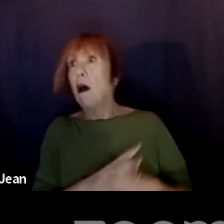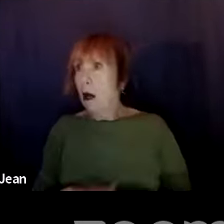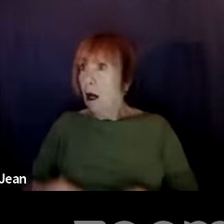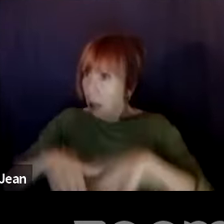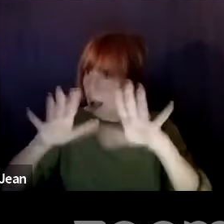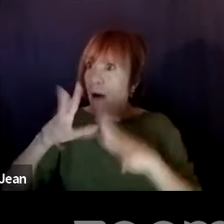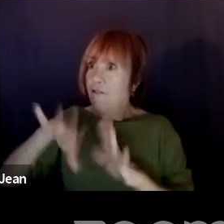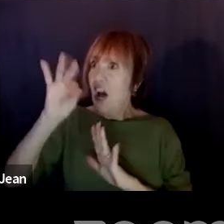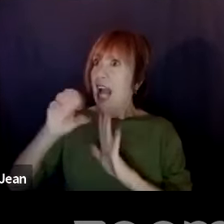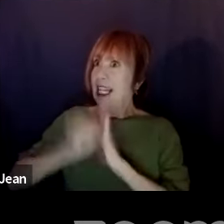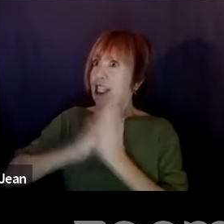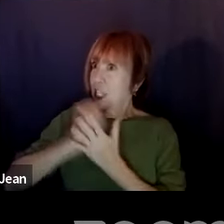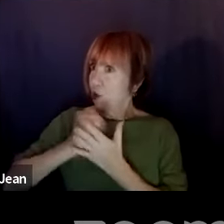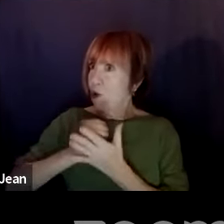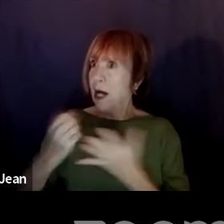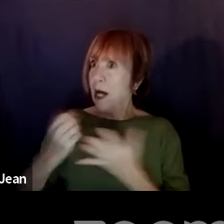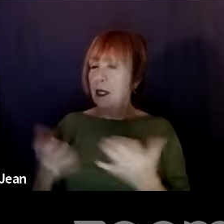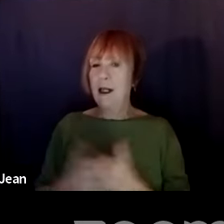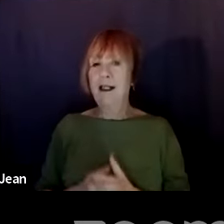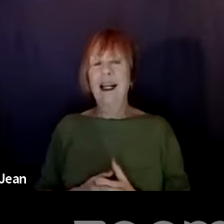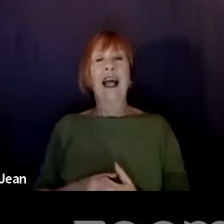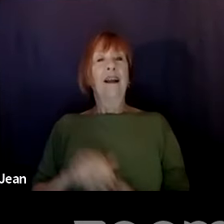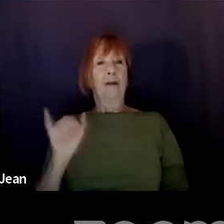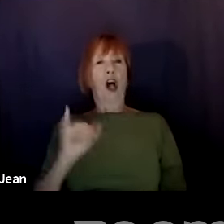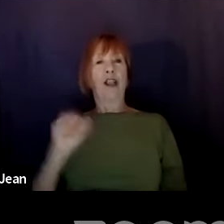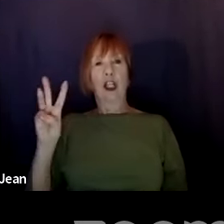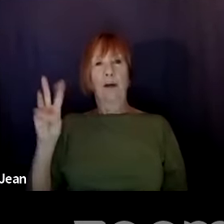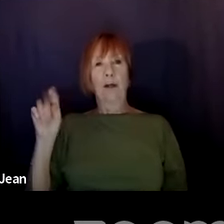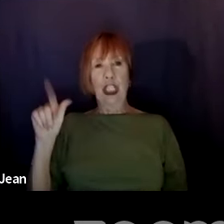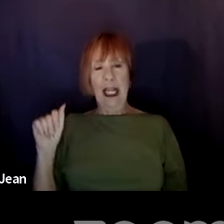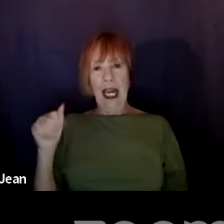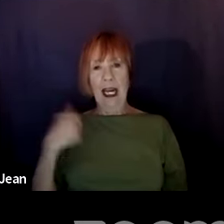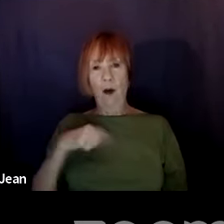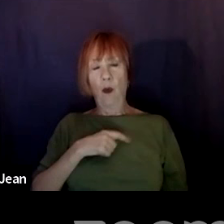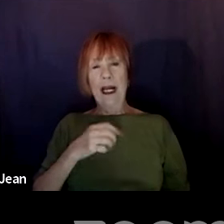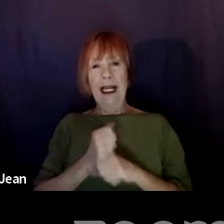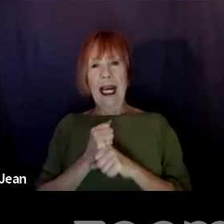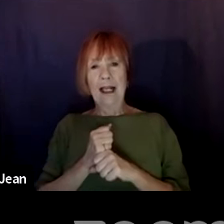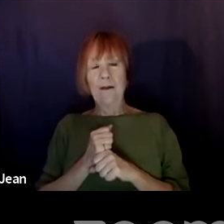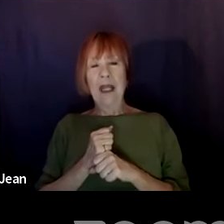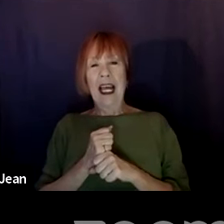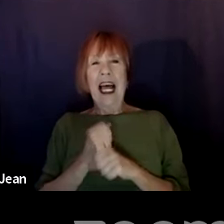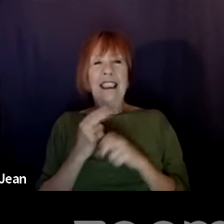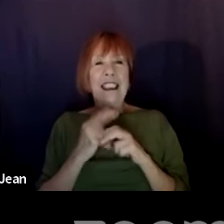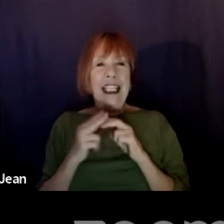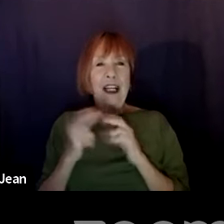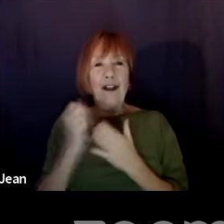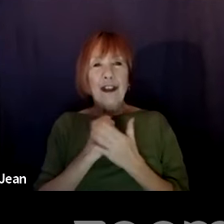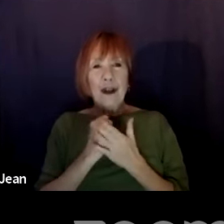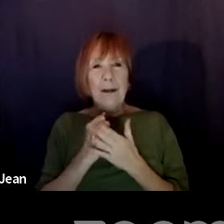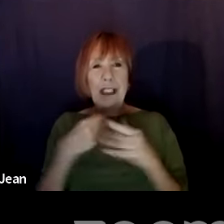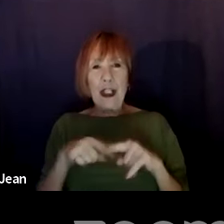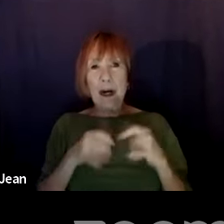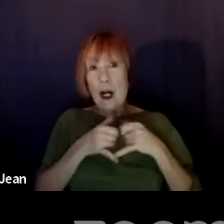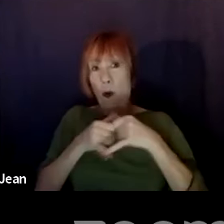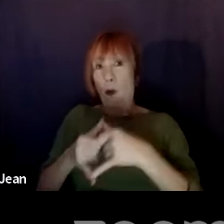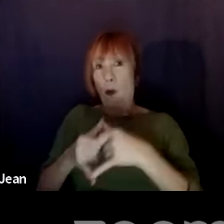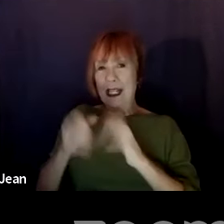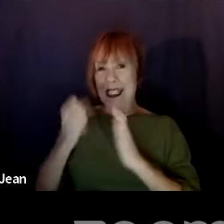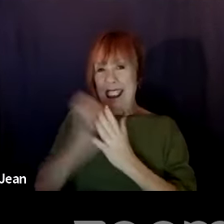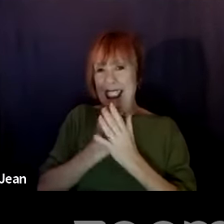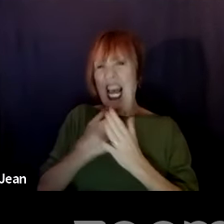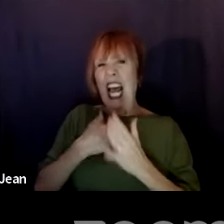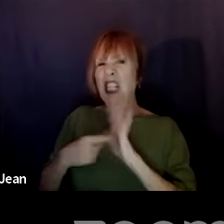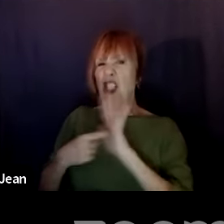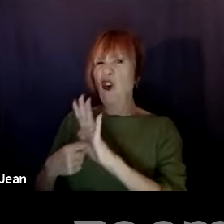And I also, we also in the, in the WGA, we get little scripts during awards season. And I often share them with my students for educational